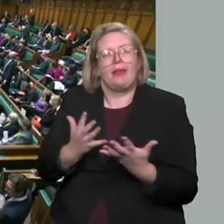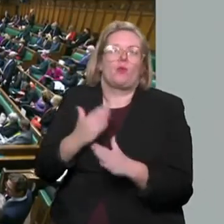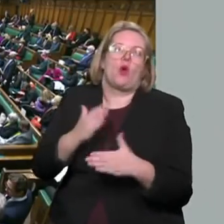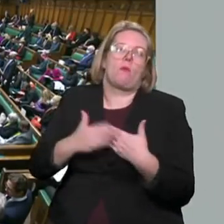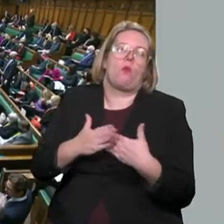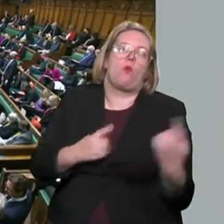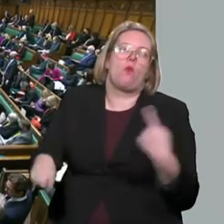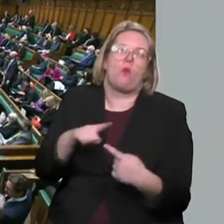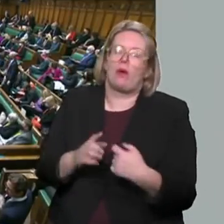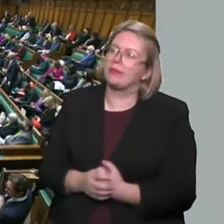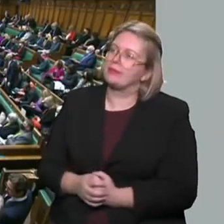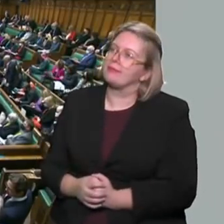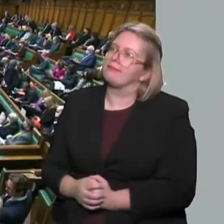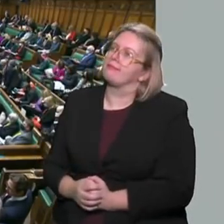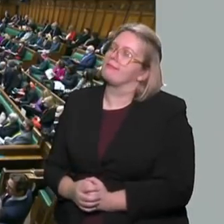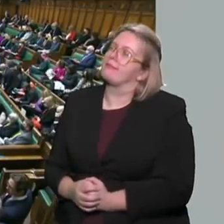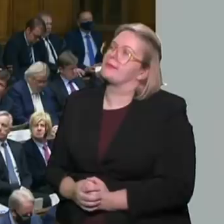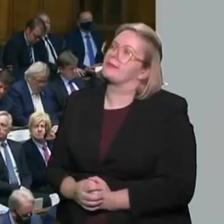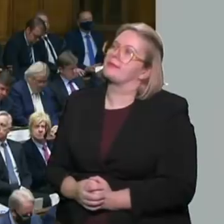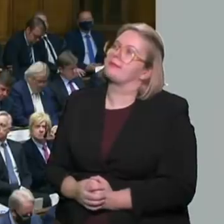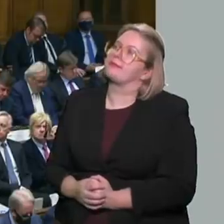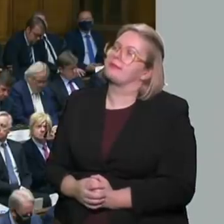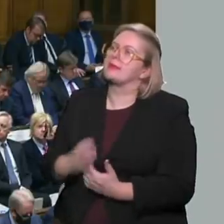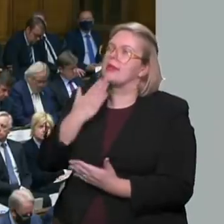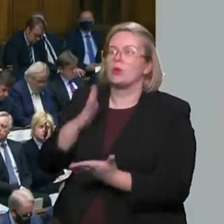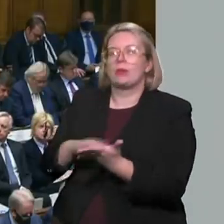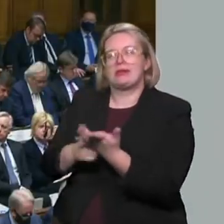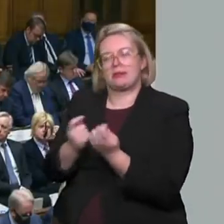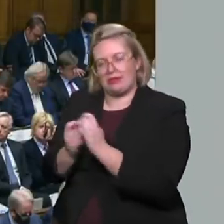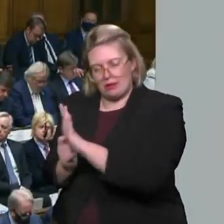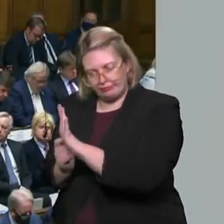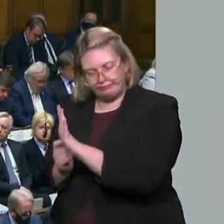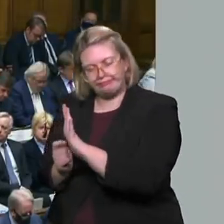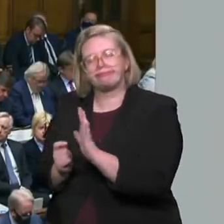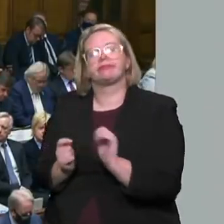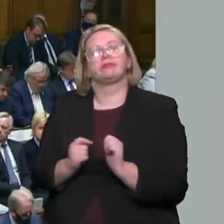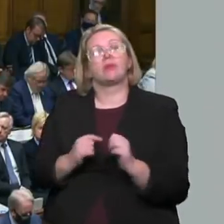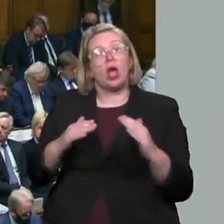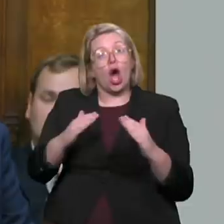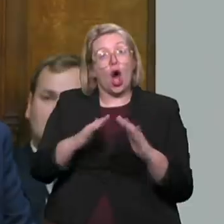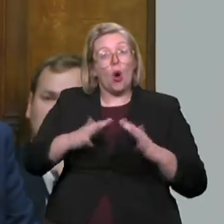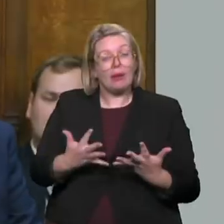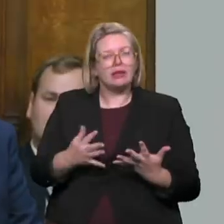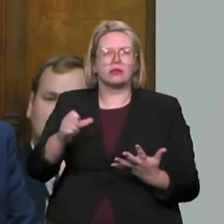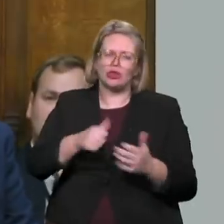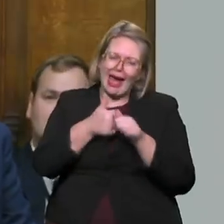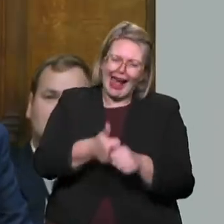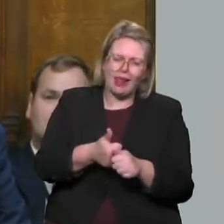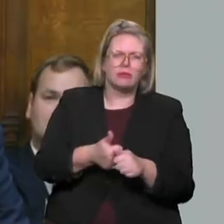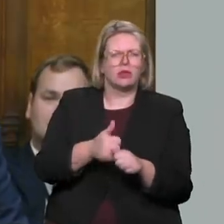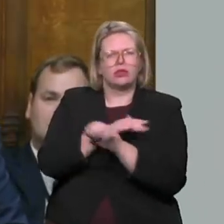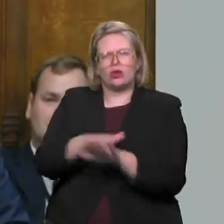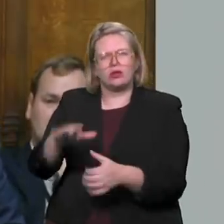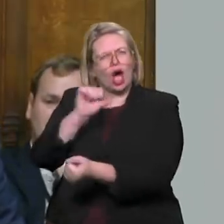Mr Speaker. I am sure my right hon. Friend would agree with me that homeless people should be assisted or not arrested. The